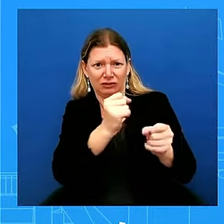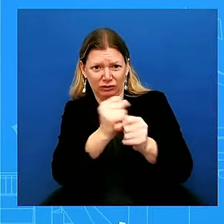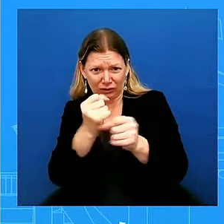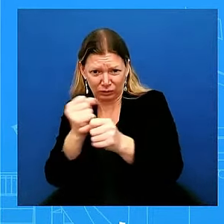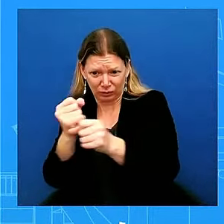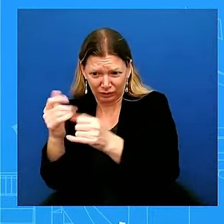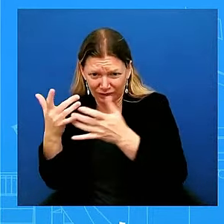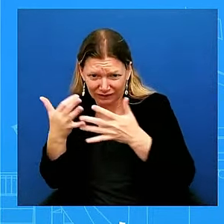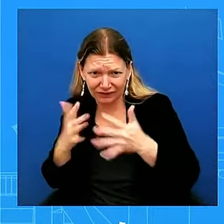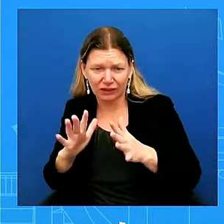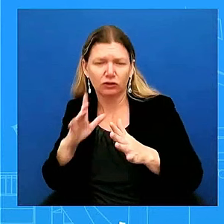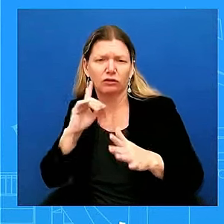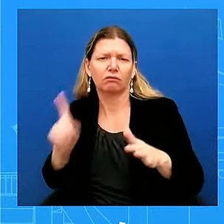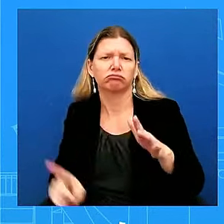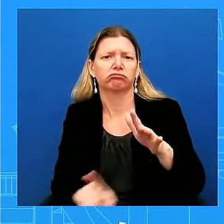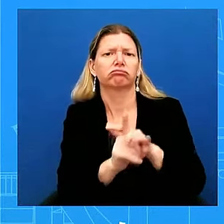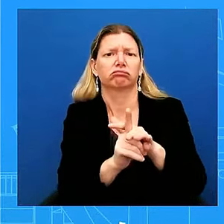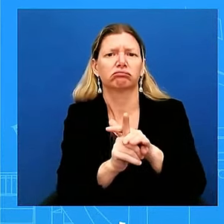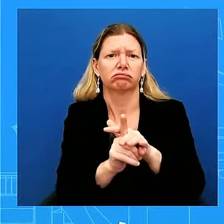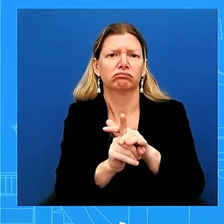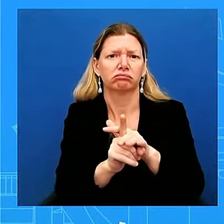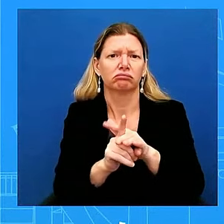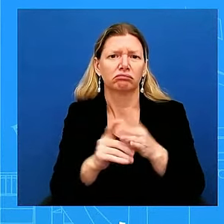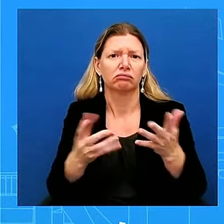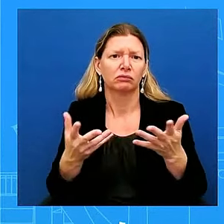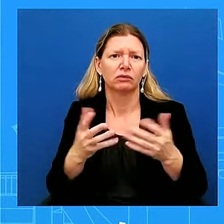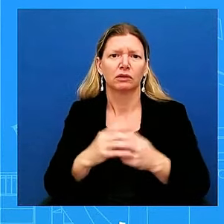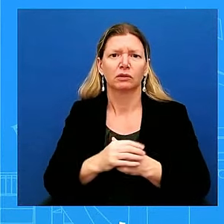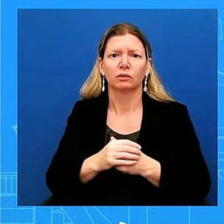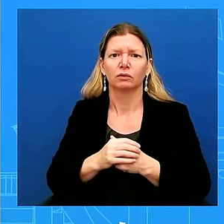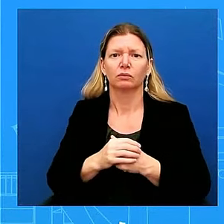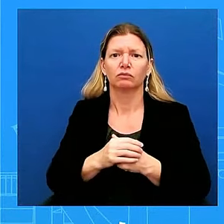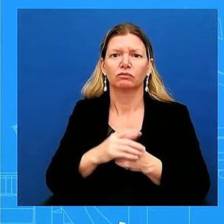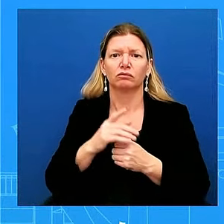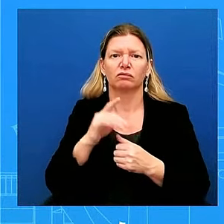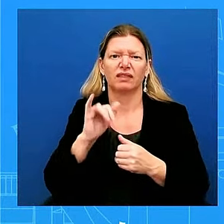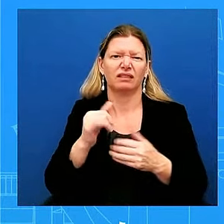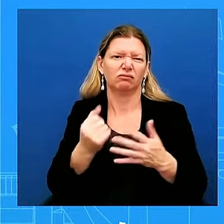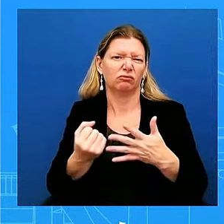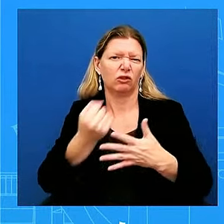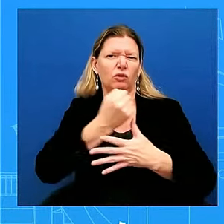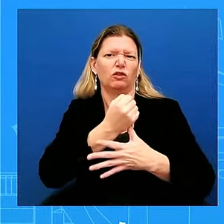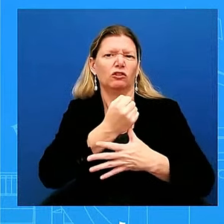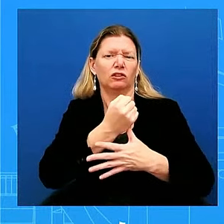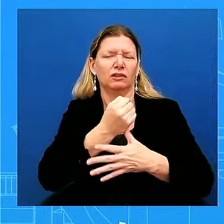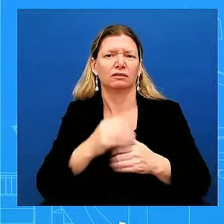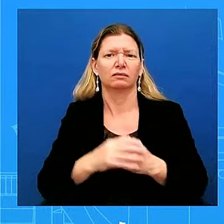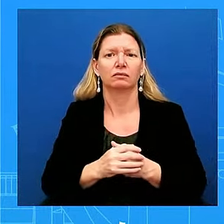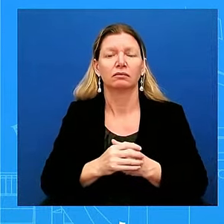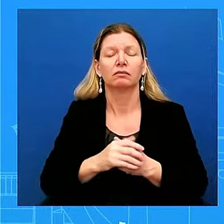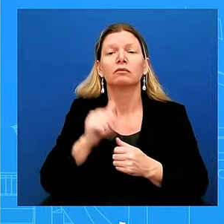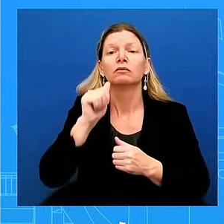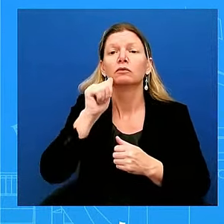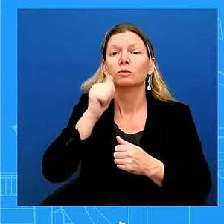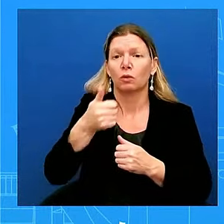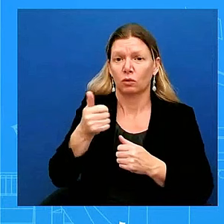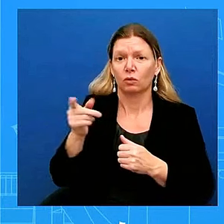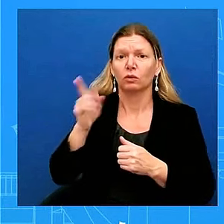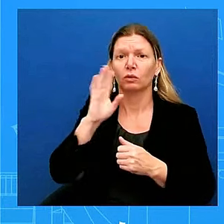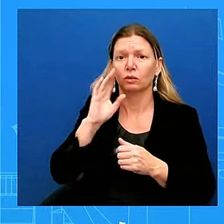this moment. But tomorrow, he's going to go to Raleigh, North Carolina, as I mentioned. He's going to really thank